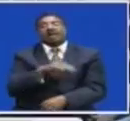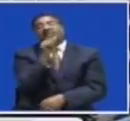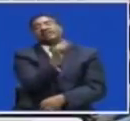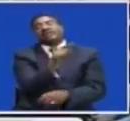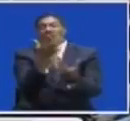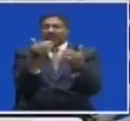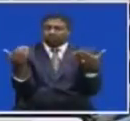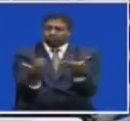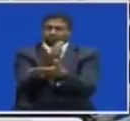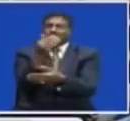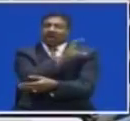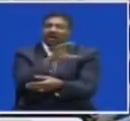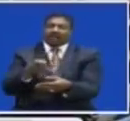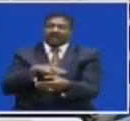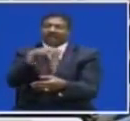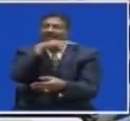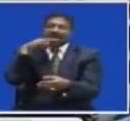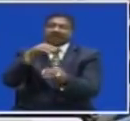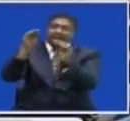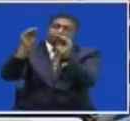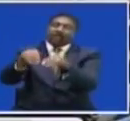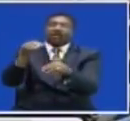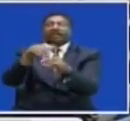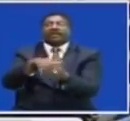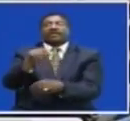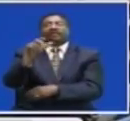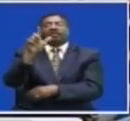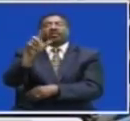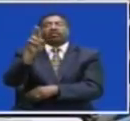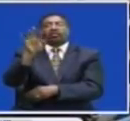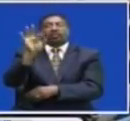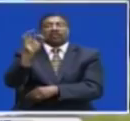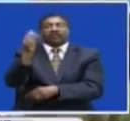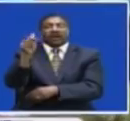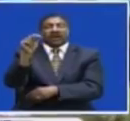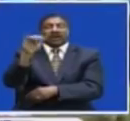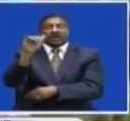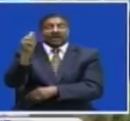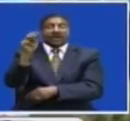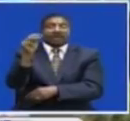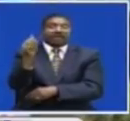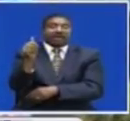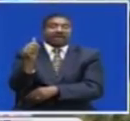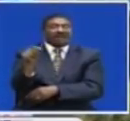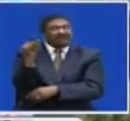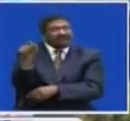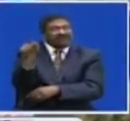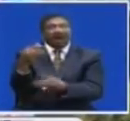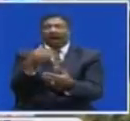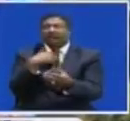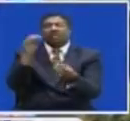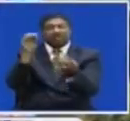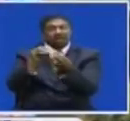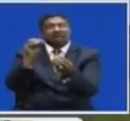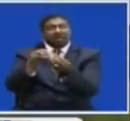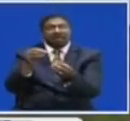up A new production farm In Lufanyama district The farm management Says Lufanyama has a lot Of potential For this type